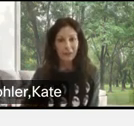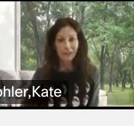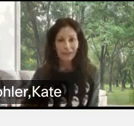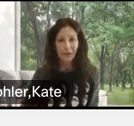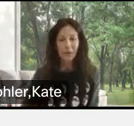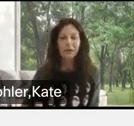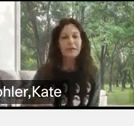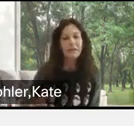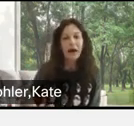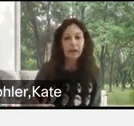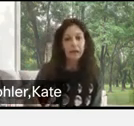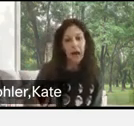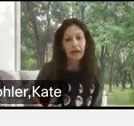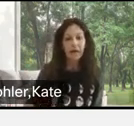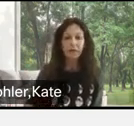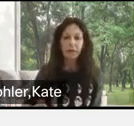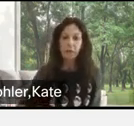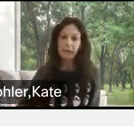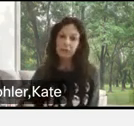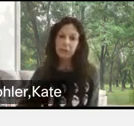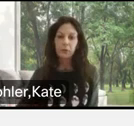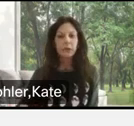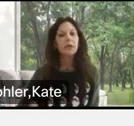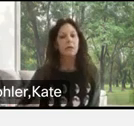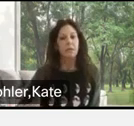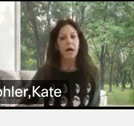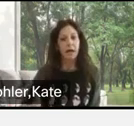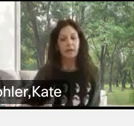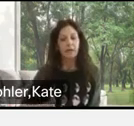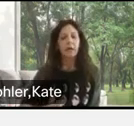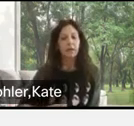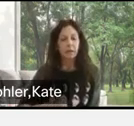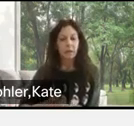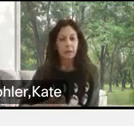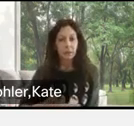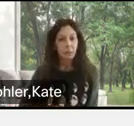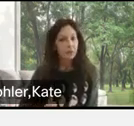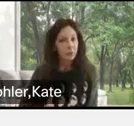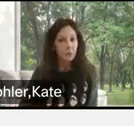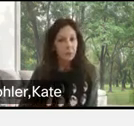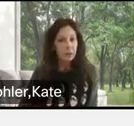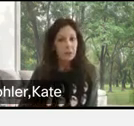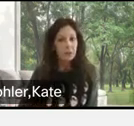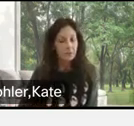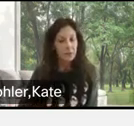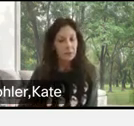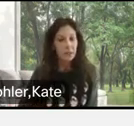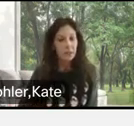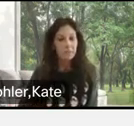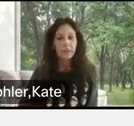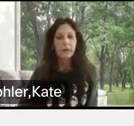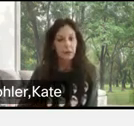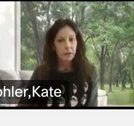component or not, not having the money to do it, not having the, the number of people you need to